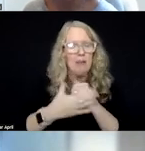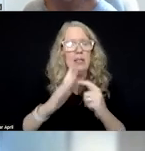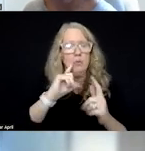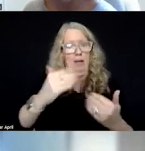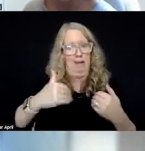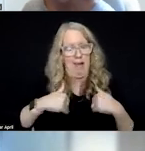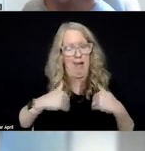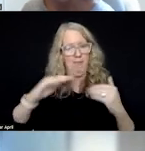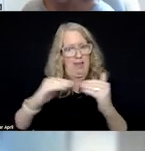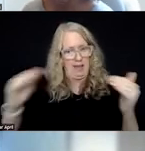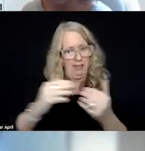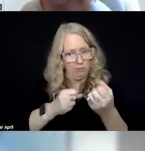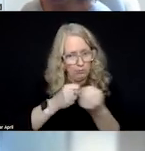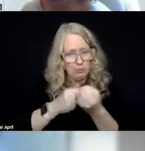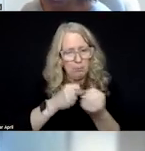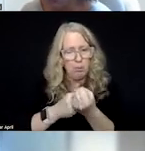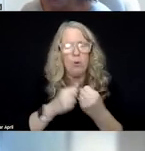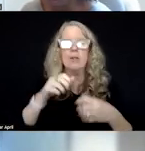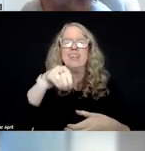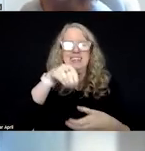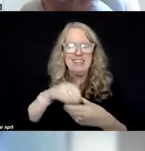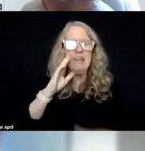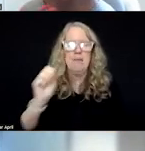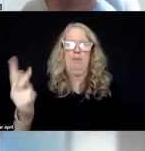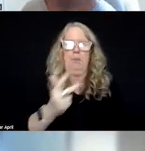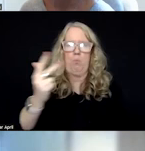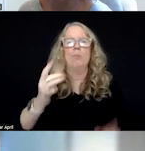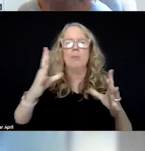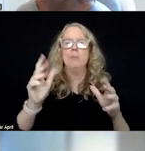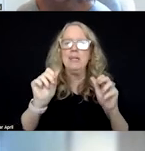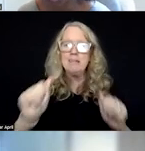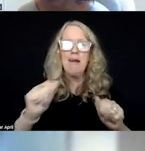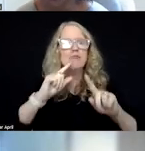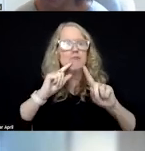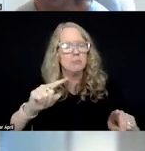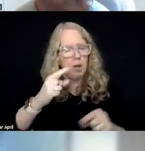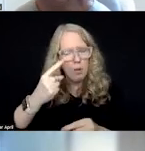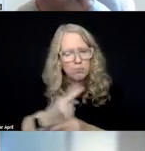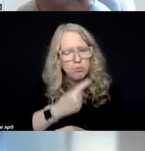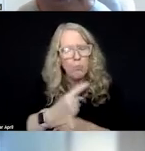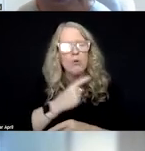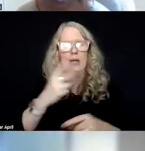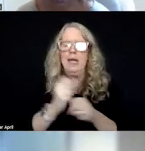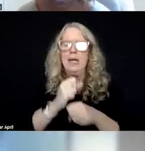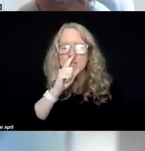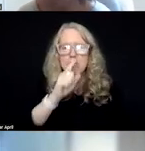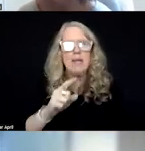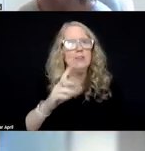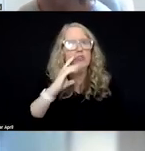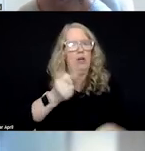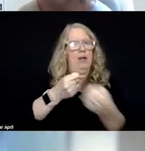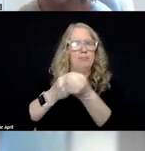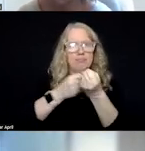level of support within mobile crisis to be able to respond appropriately and have the clinical support